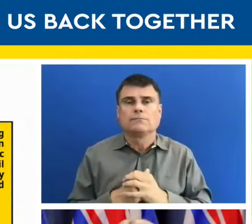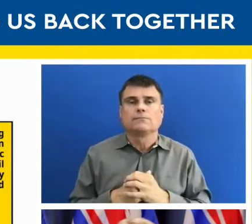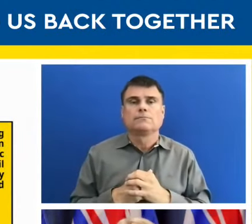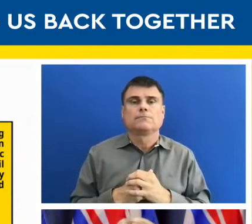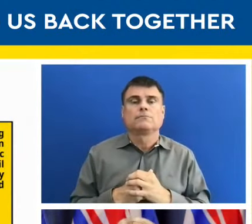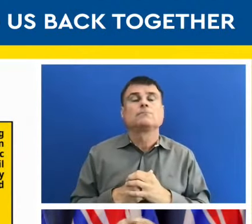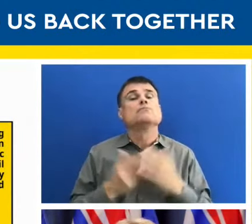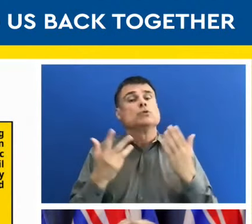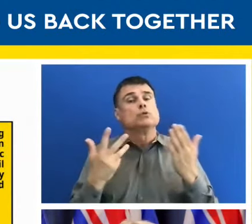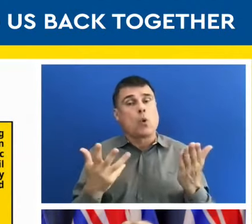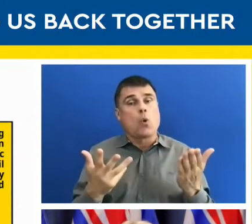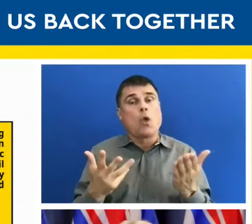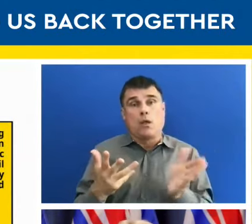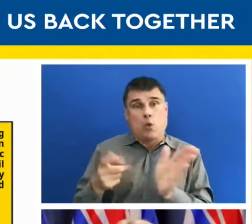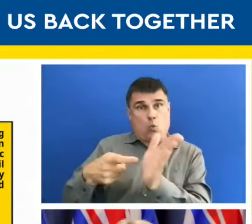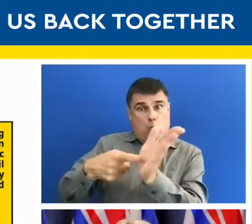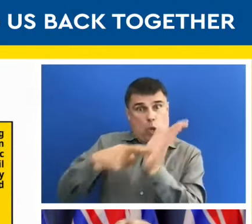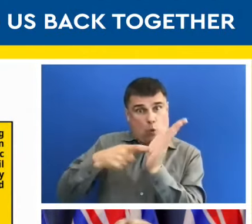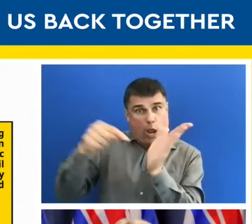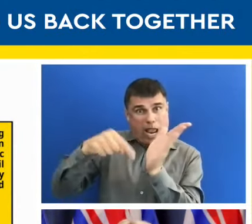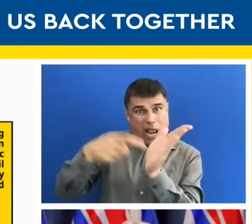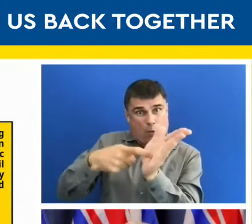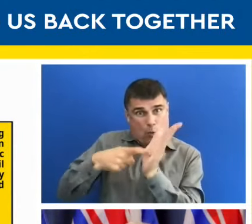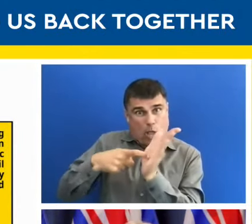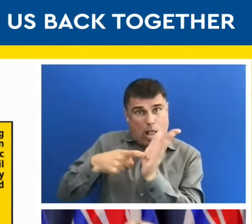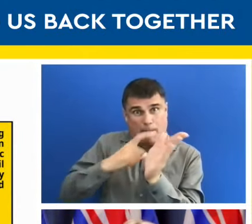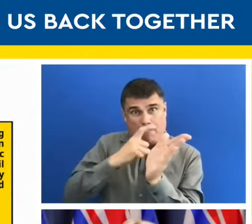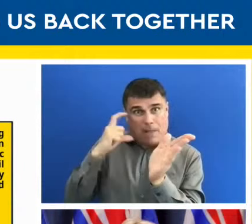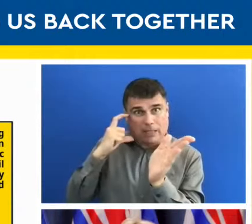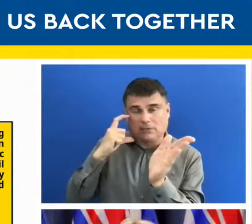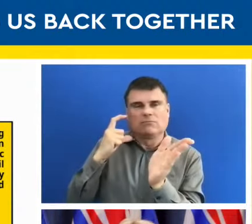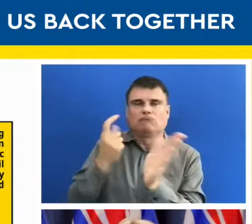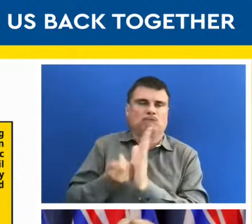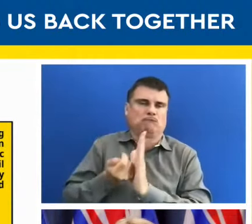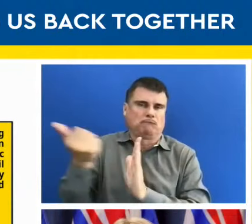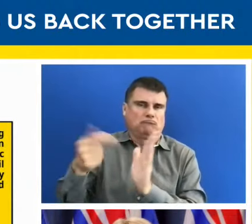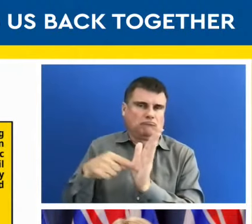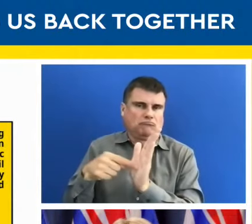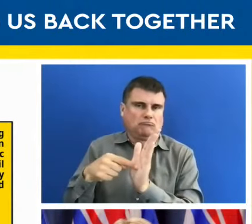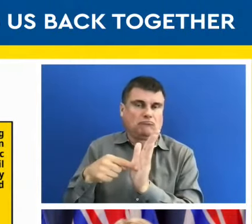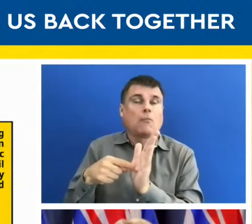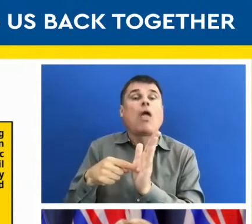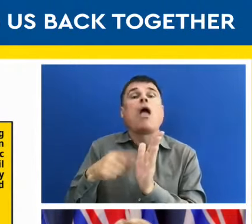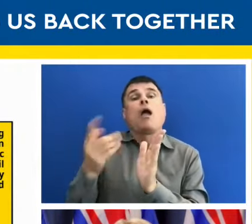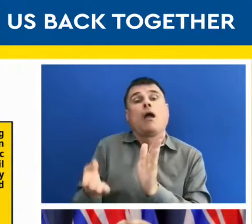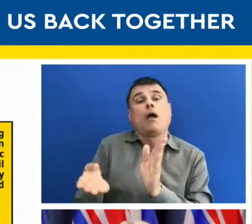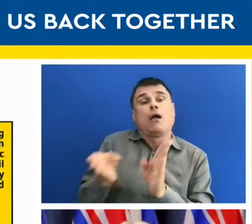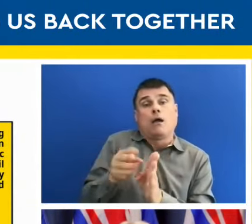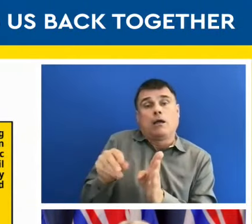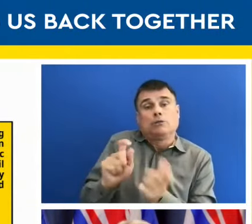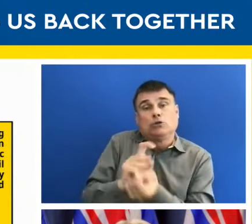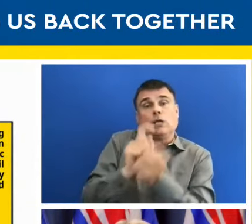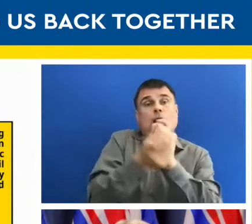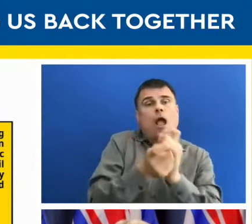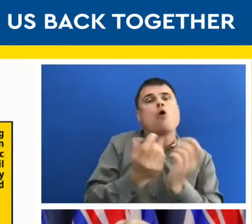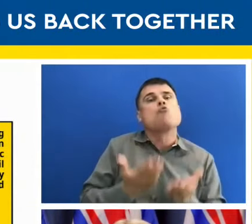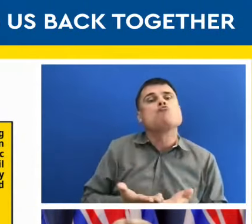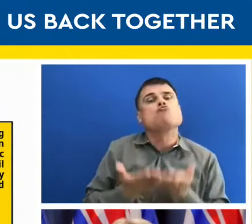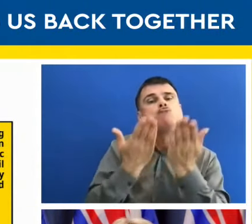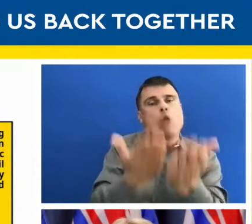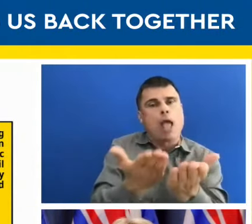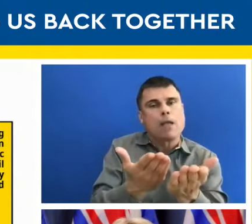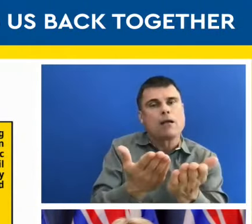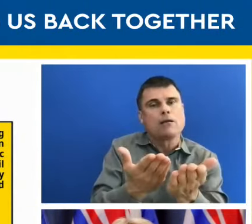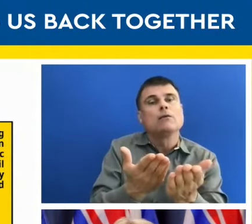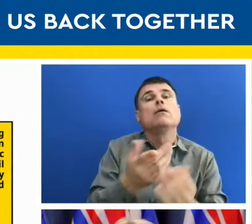lifted and we also do not recommend and there's no need for people to provide proof of vaccination. We know that most